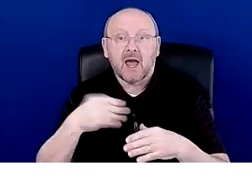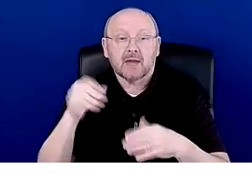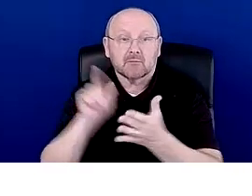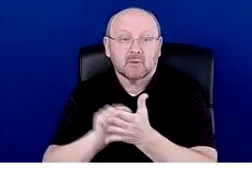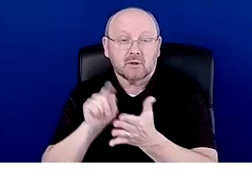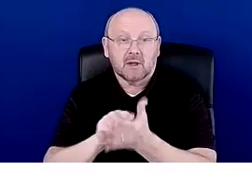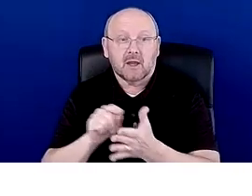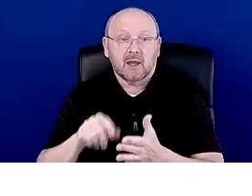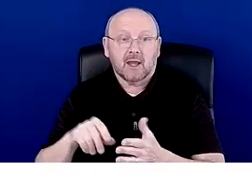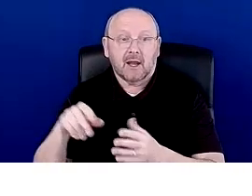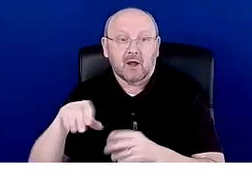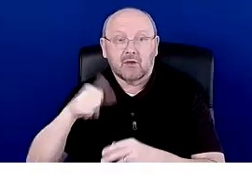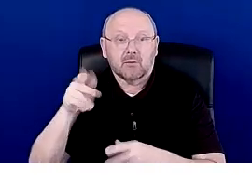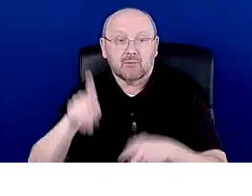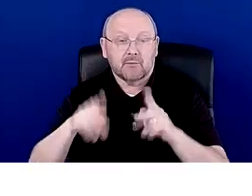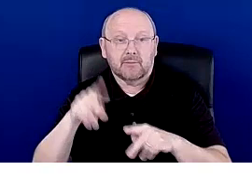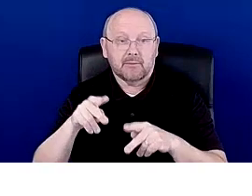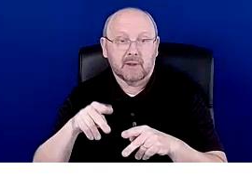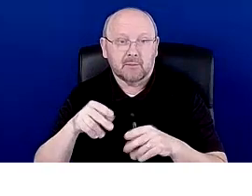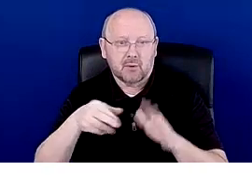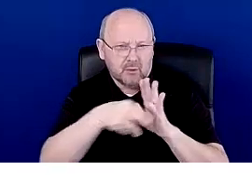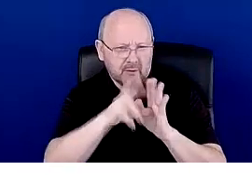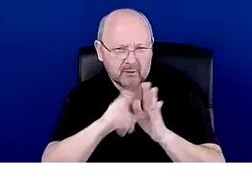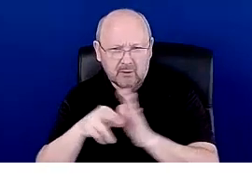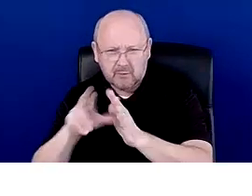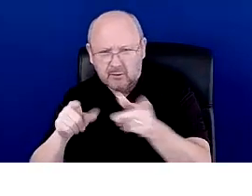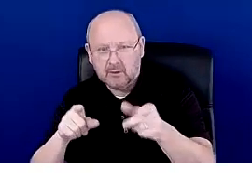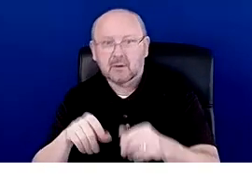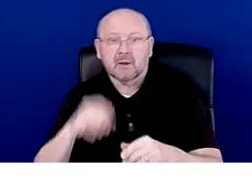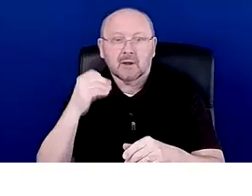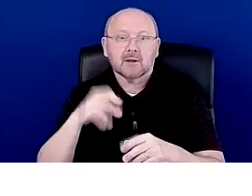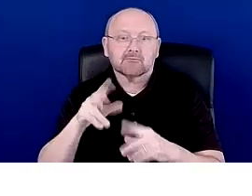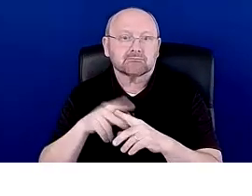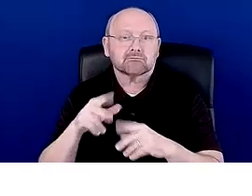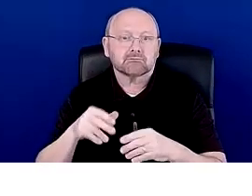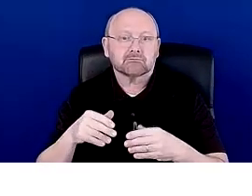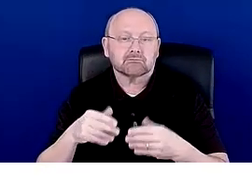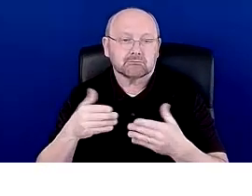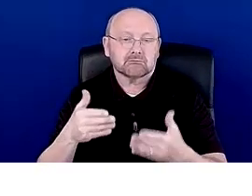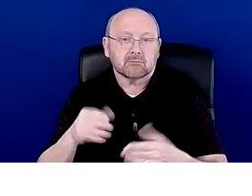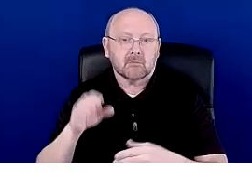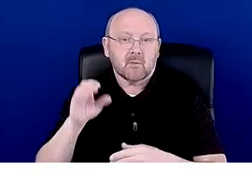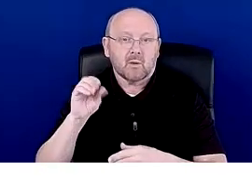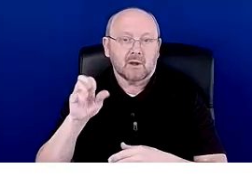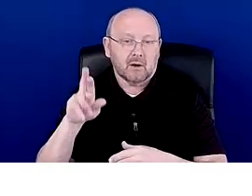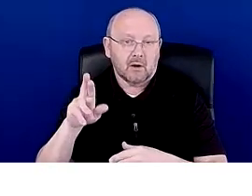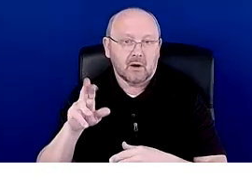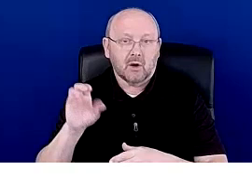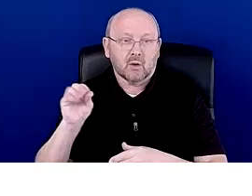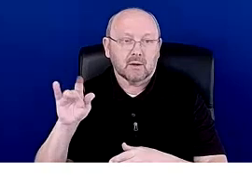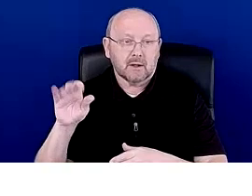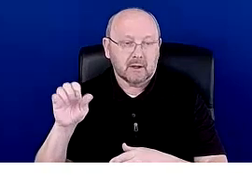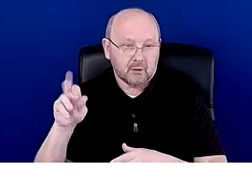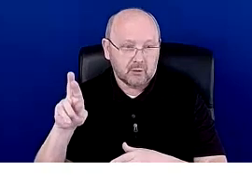reviewers, and if applicable, the coordinator. Will there be another opportunity for faculty to participate?